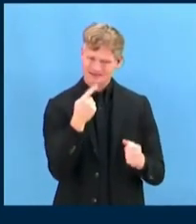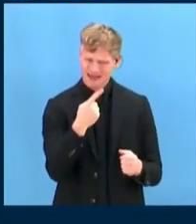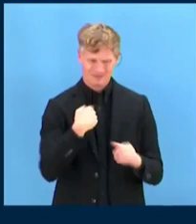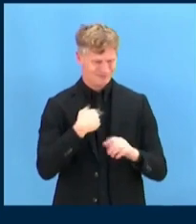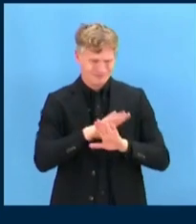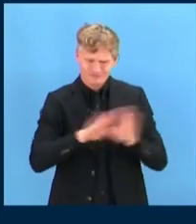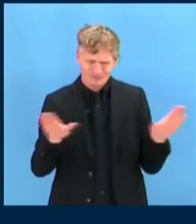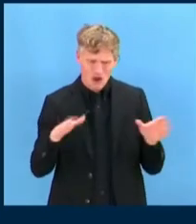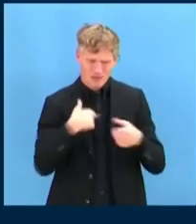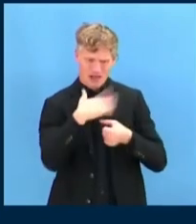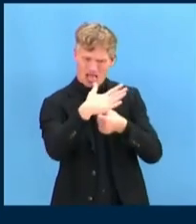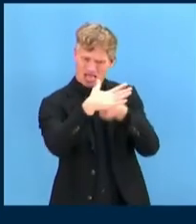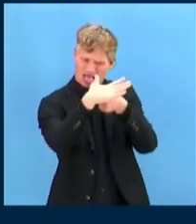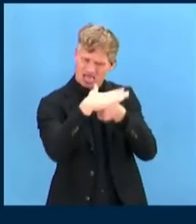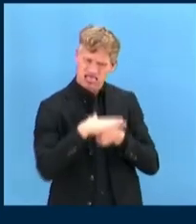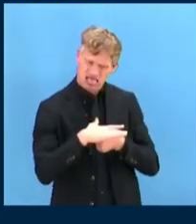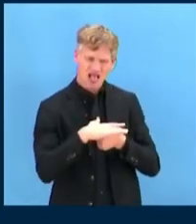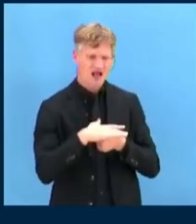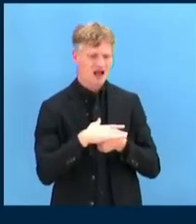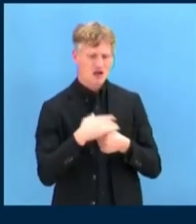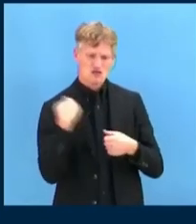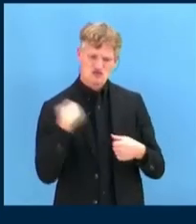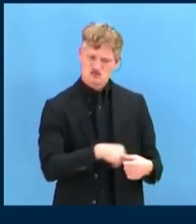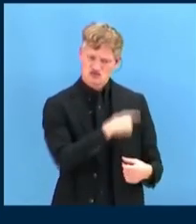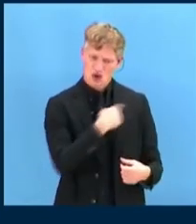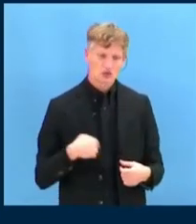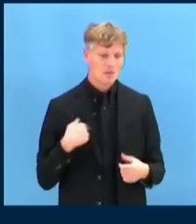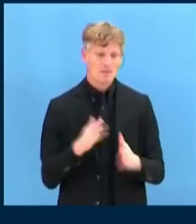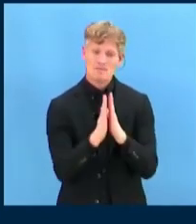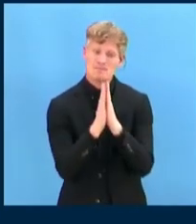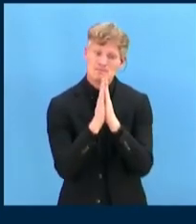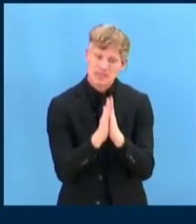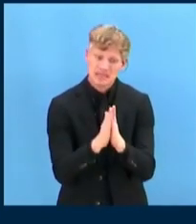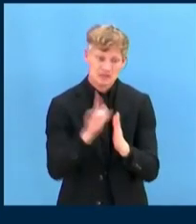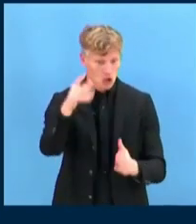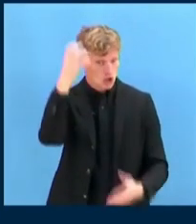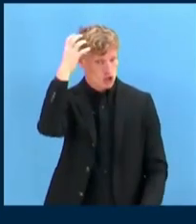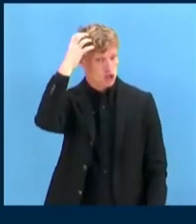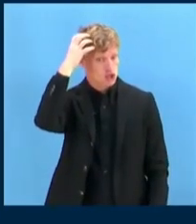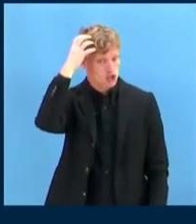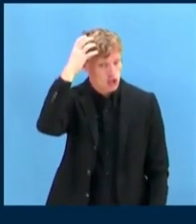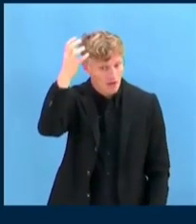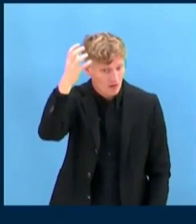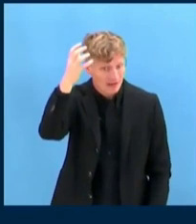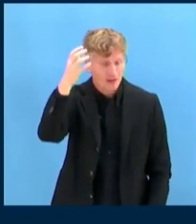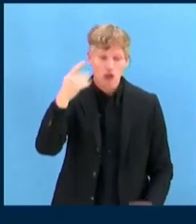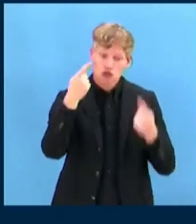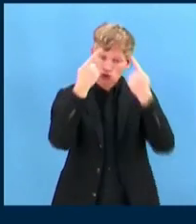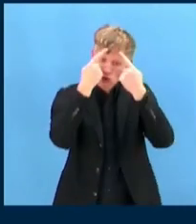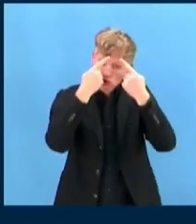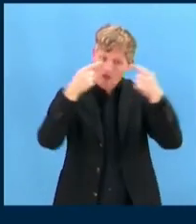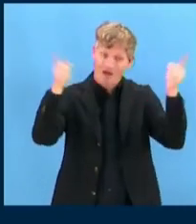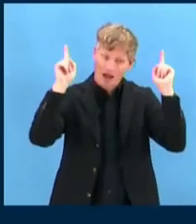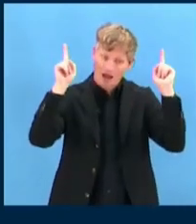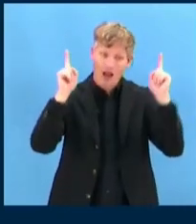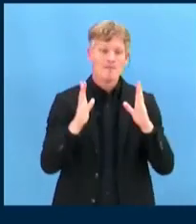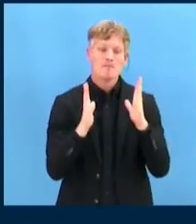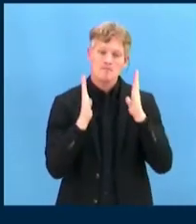as well, I call the government of Slovakia to apologize to the marginalized Roma communities. Thank you.